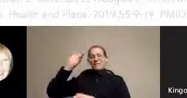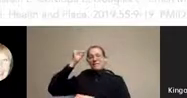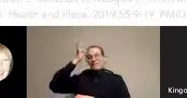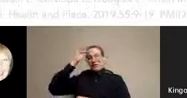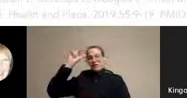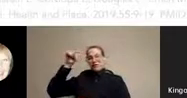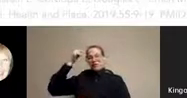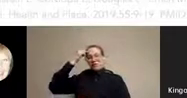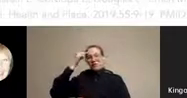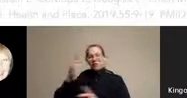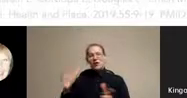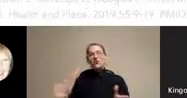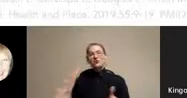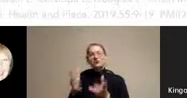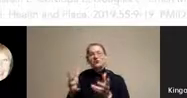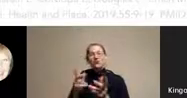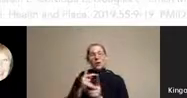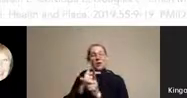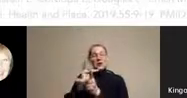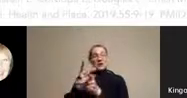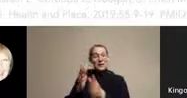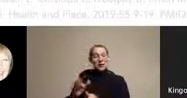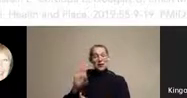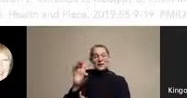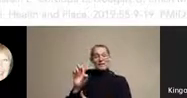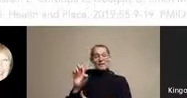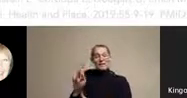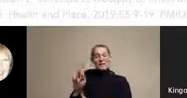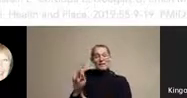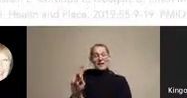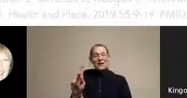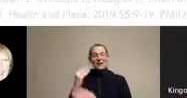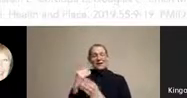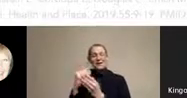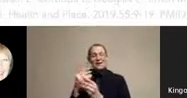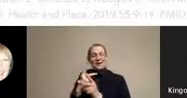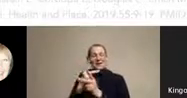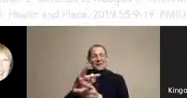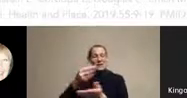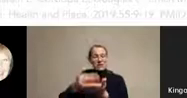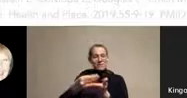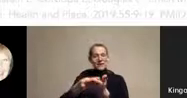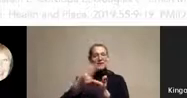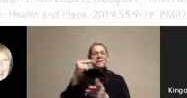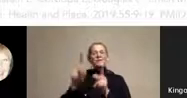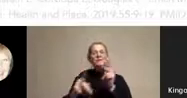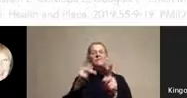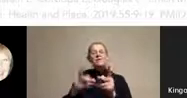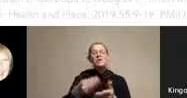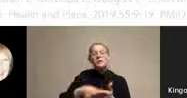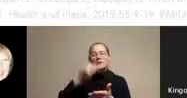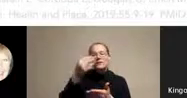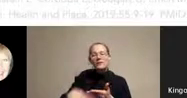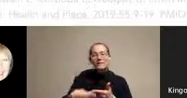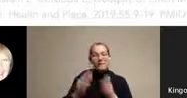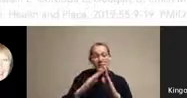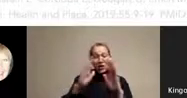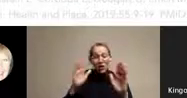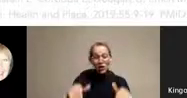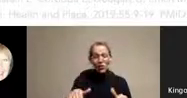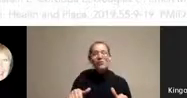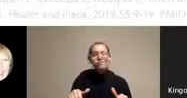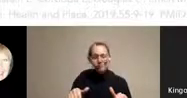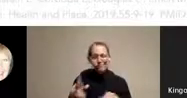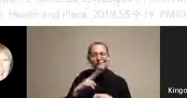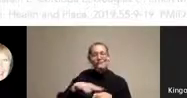lenders to lend money to homeowners so people can buy homes, people can get mortgages. Well, of course, the way it worked